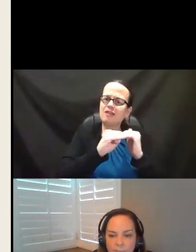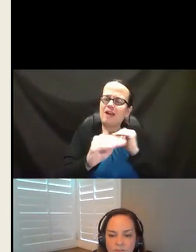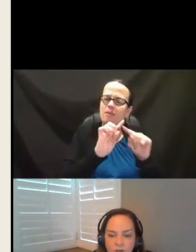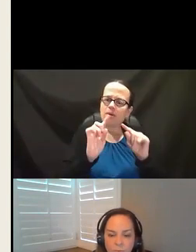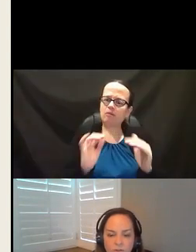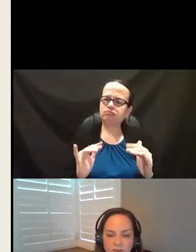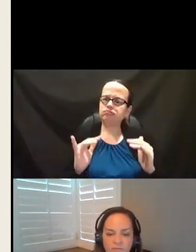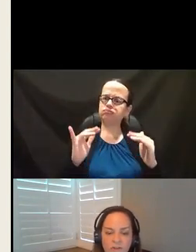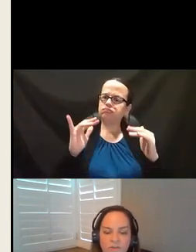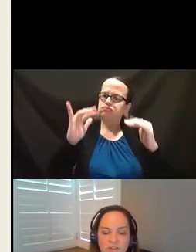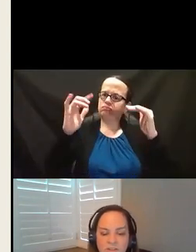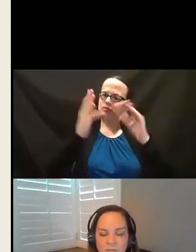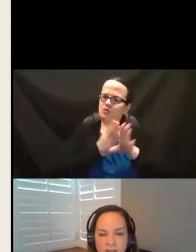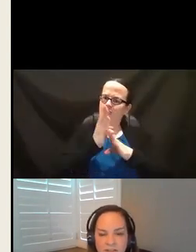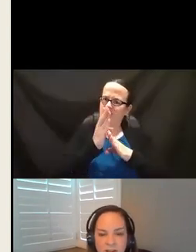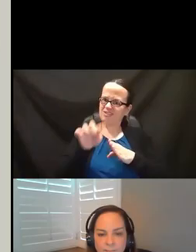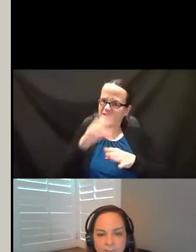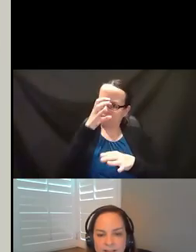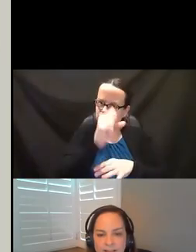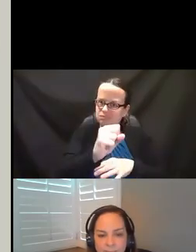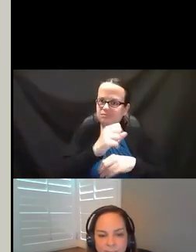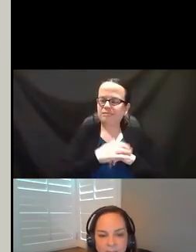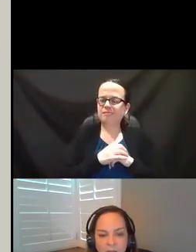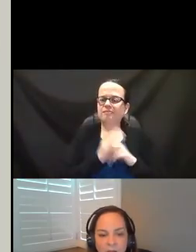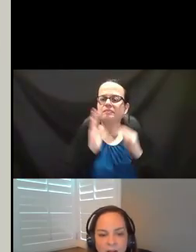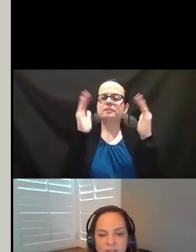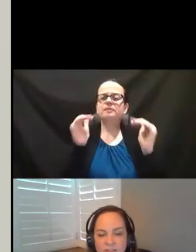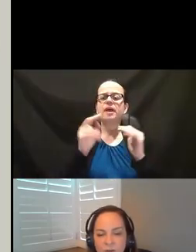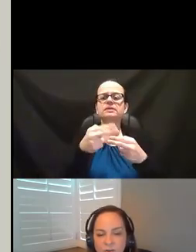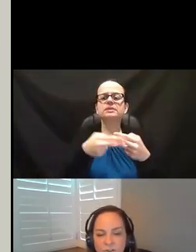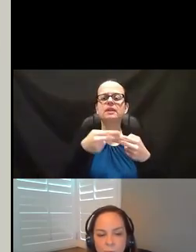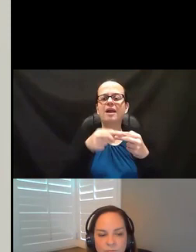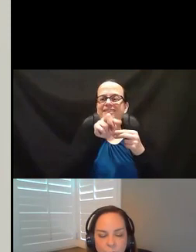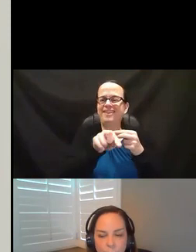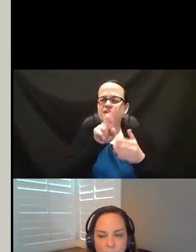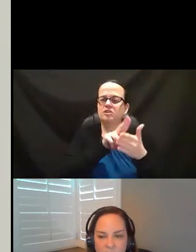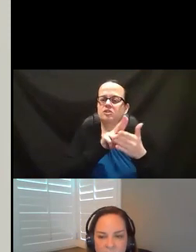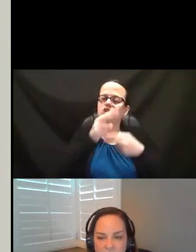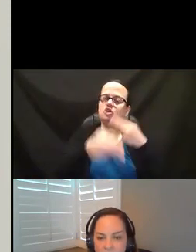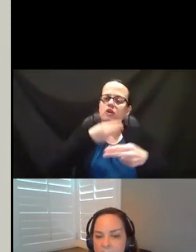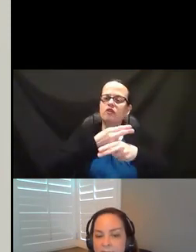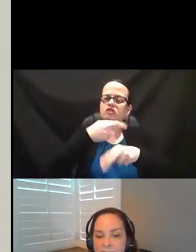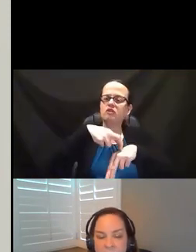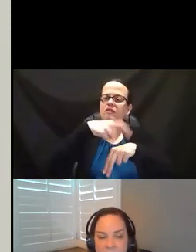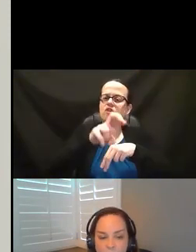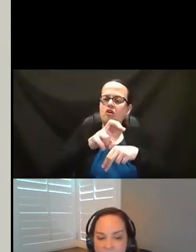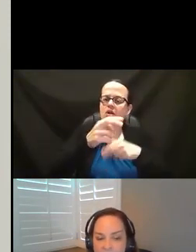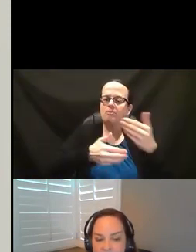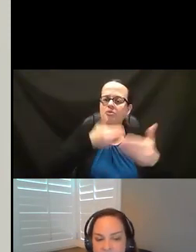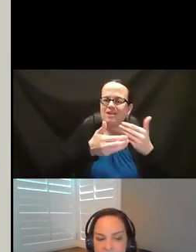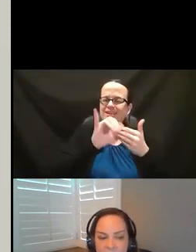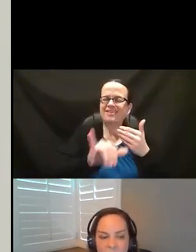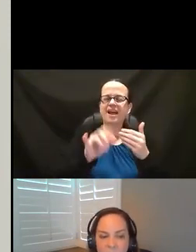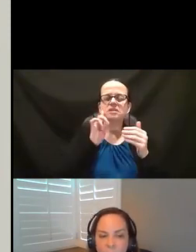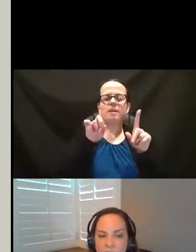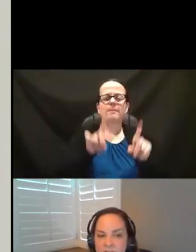way up into careers of interest. Next slide, please. All right. This is our universal referral process. This is in a pilot